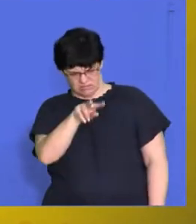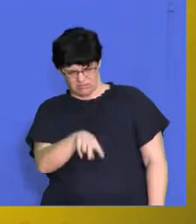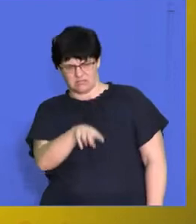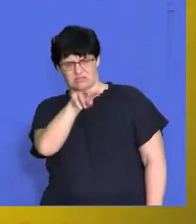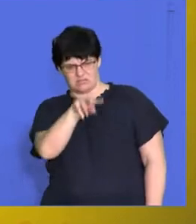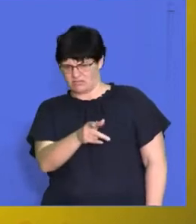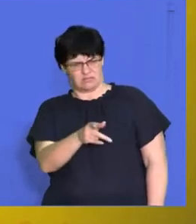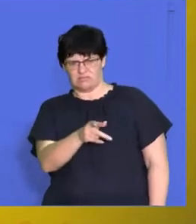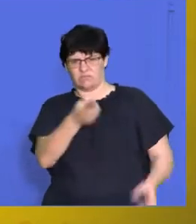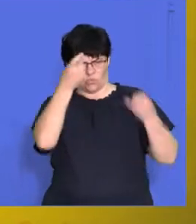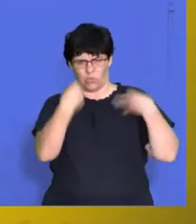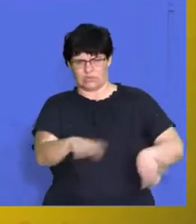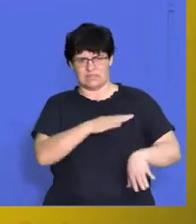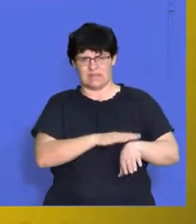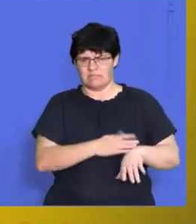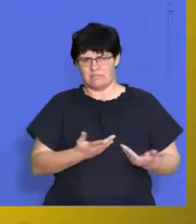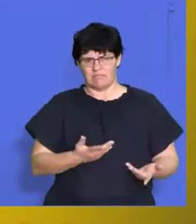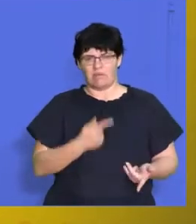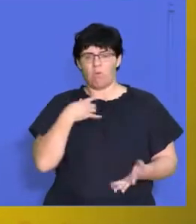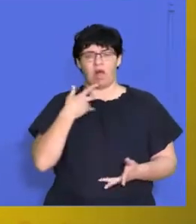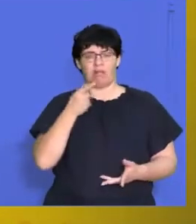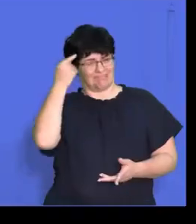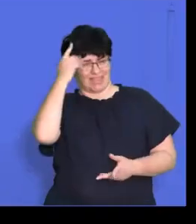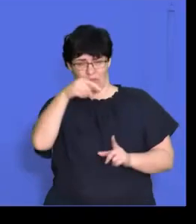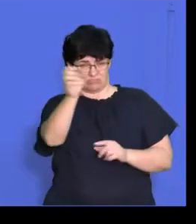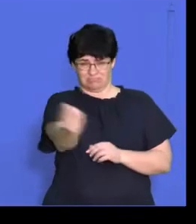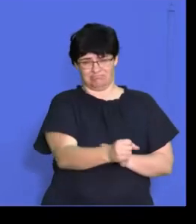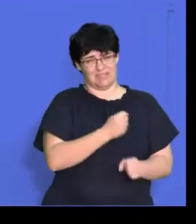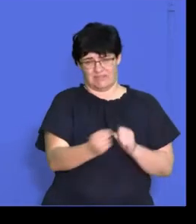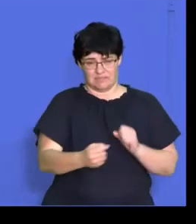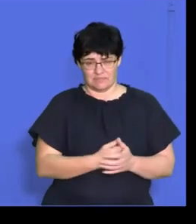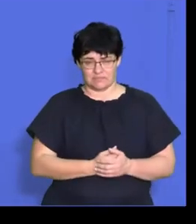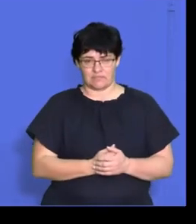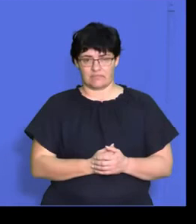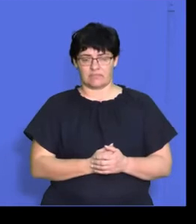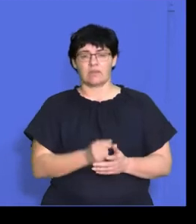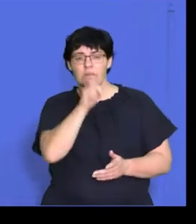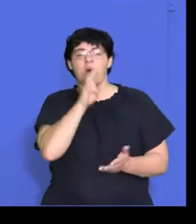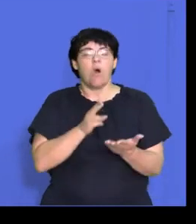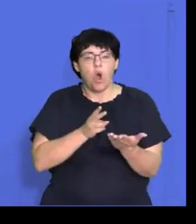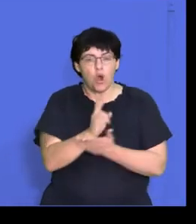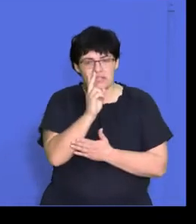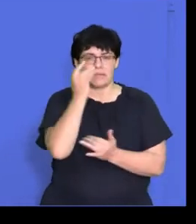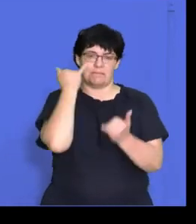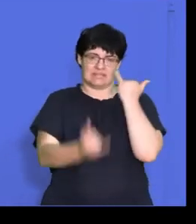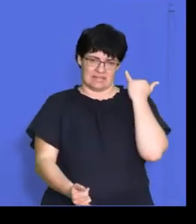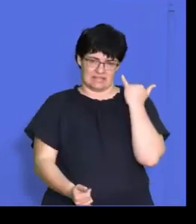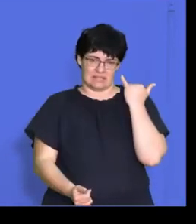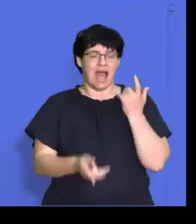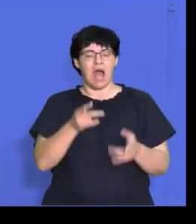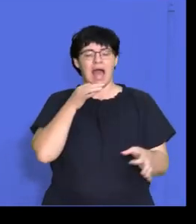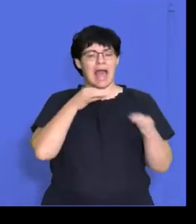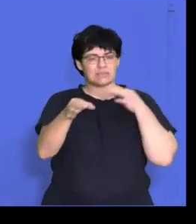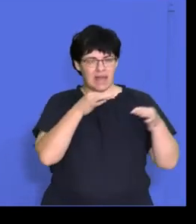to think that you're a waste of time and they're not even going to consider you. Be honest about mistakes and explain